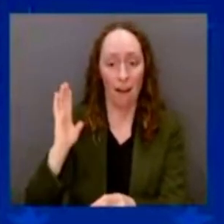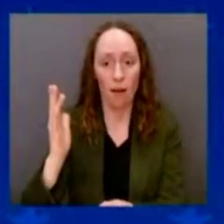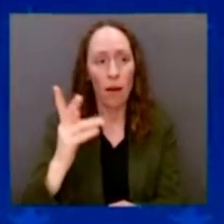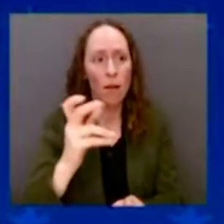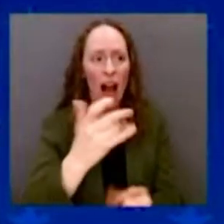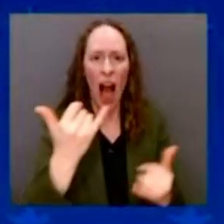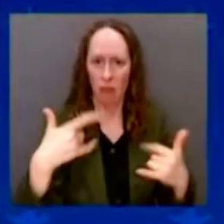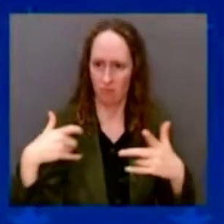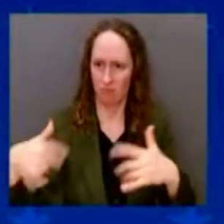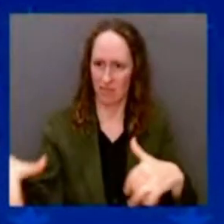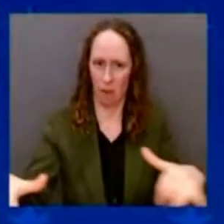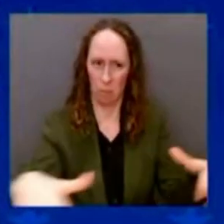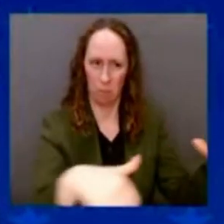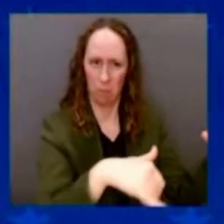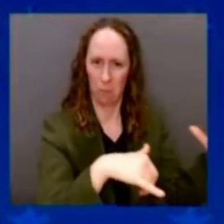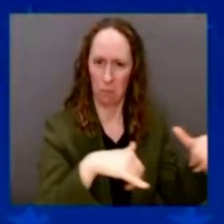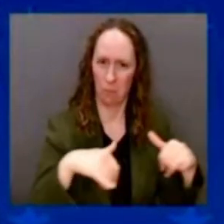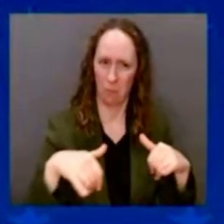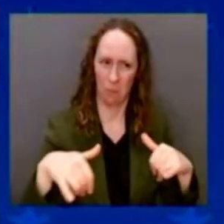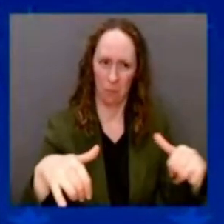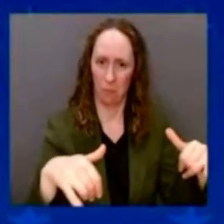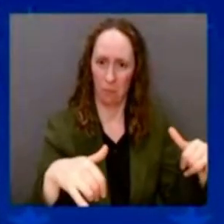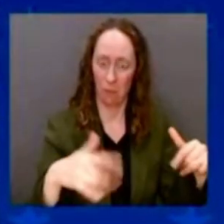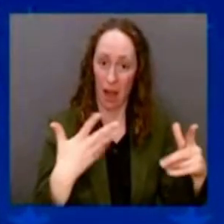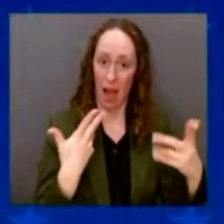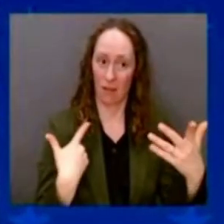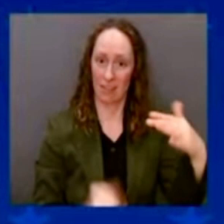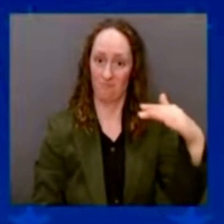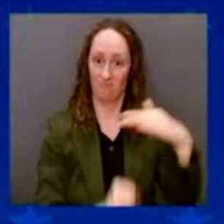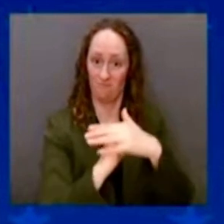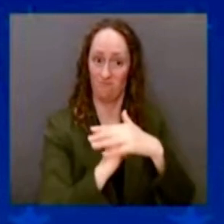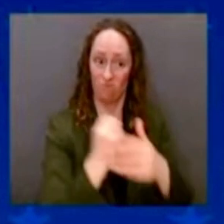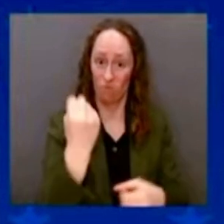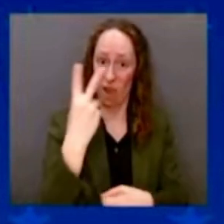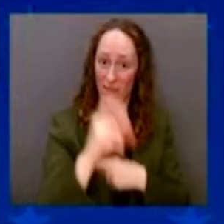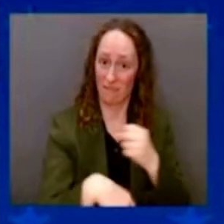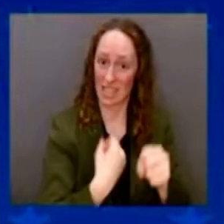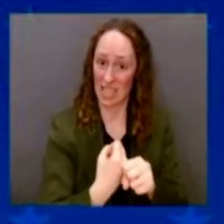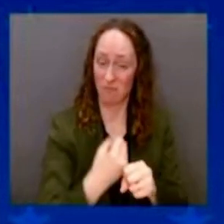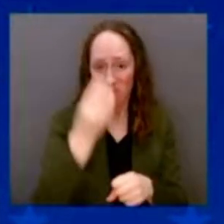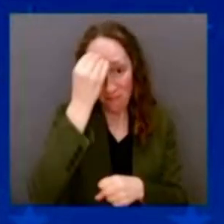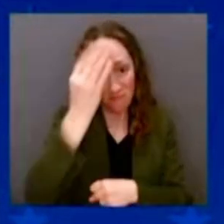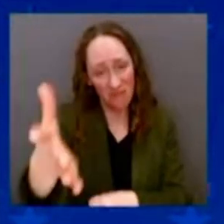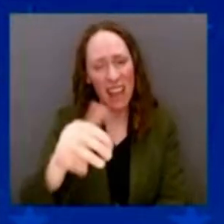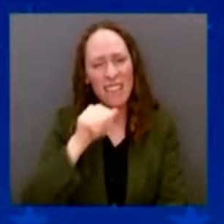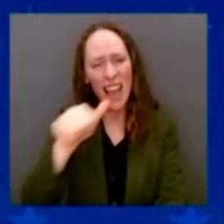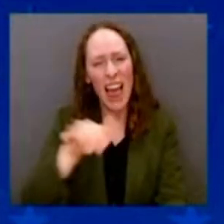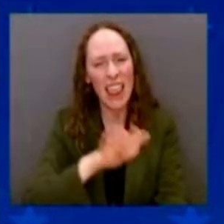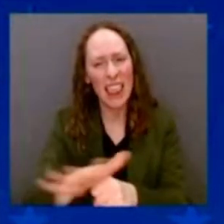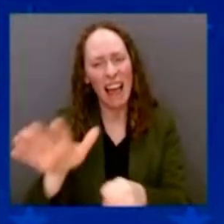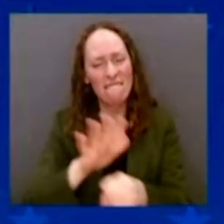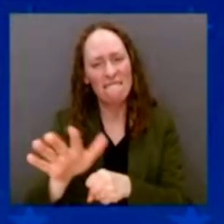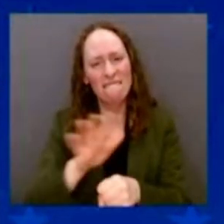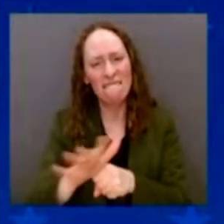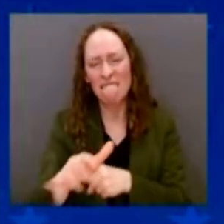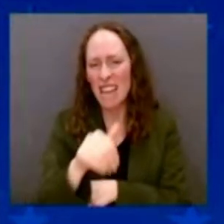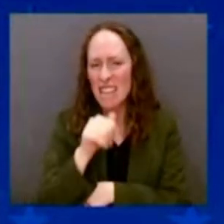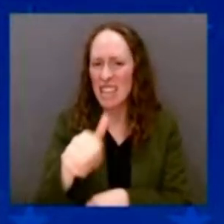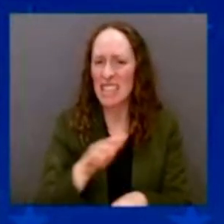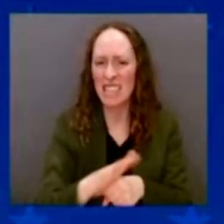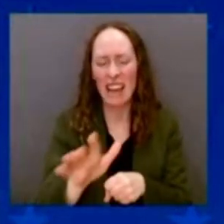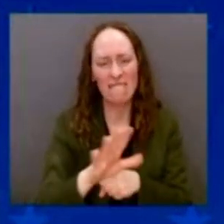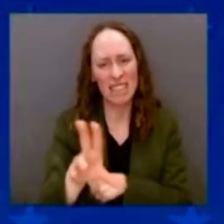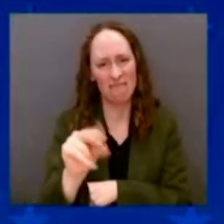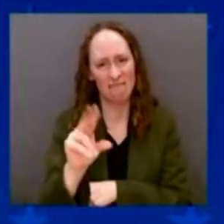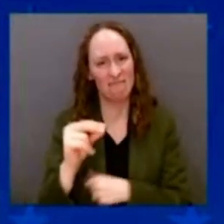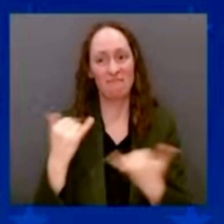second half of the 20 — the second quarter of the 21st century. Seriously, 12 years is not enough. If we want America to have the